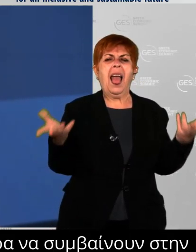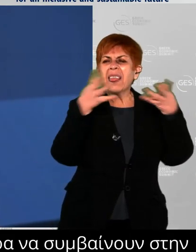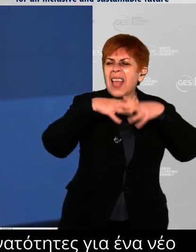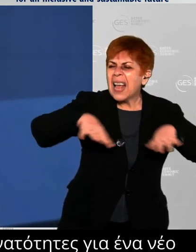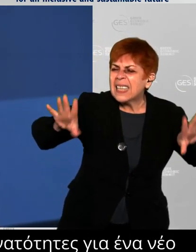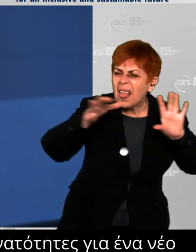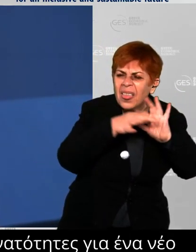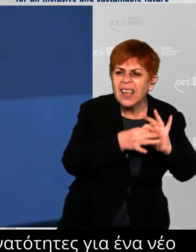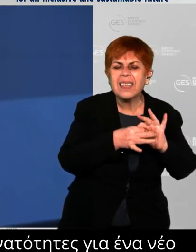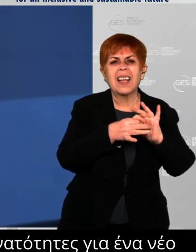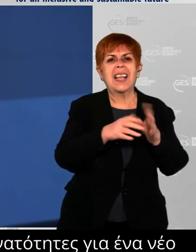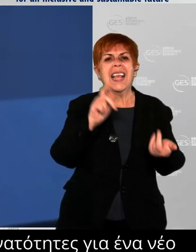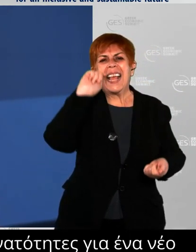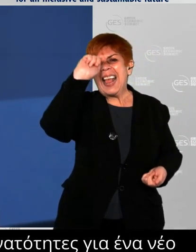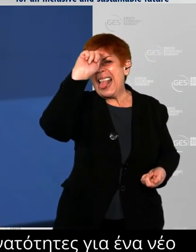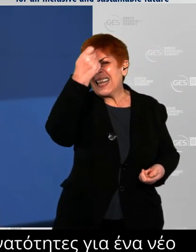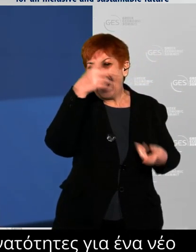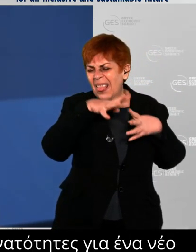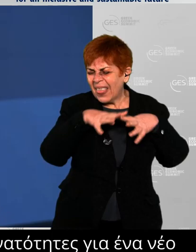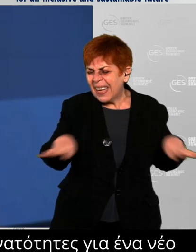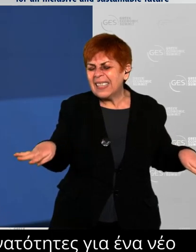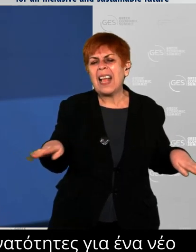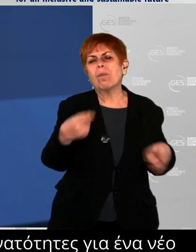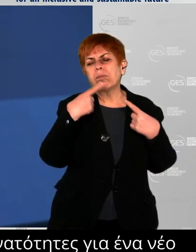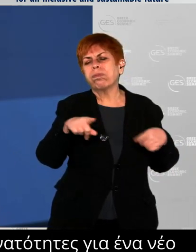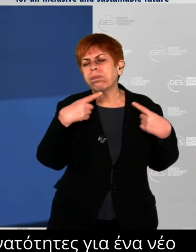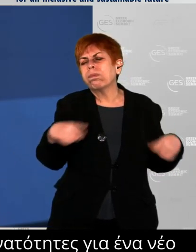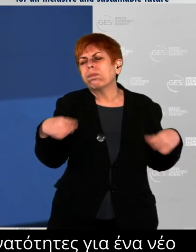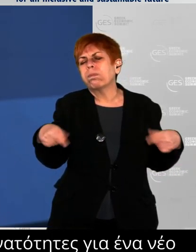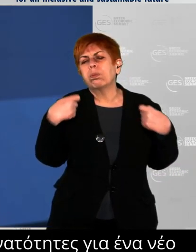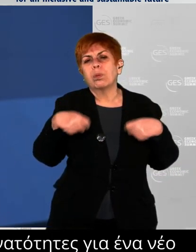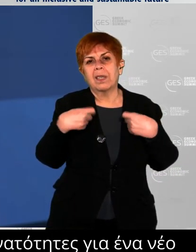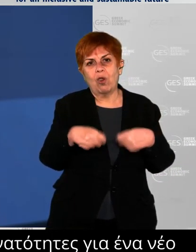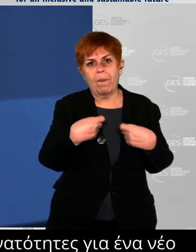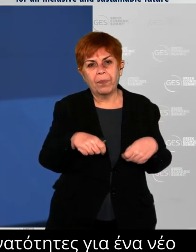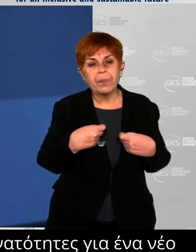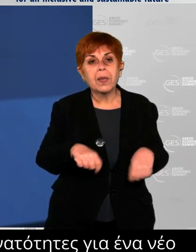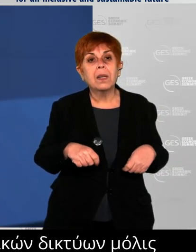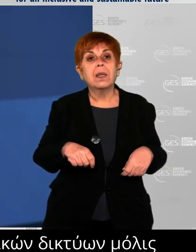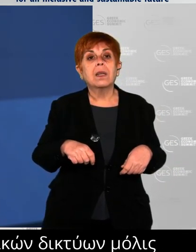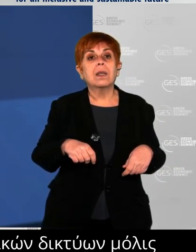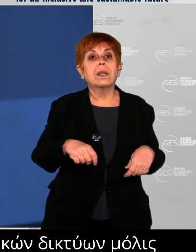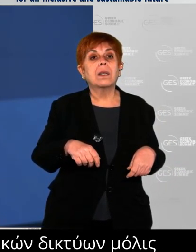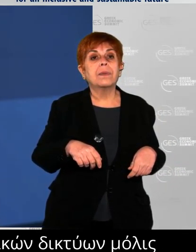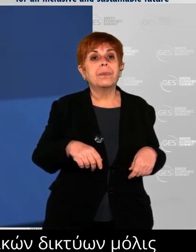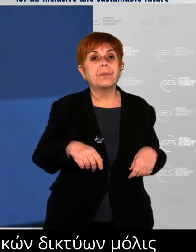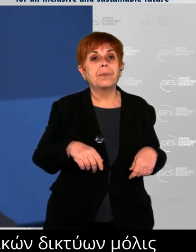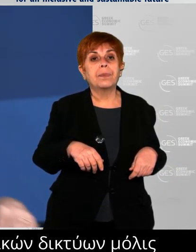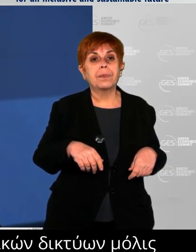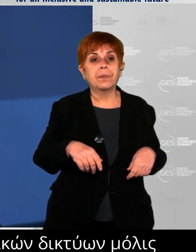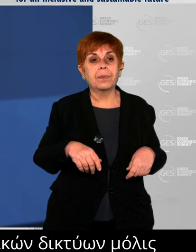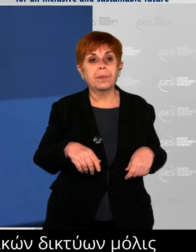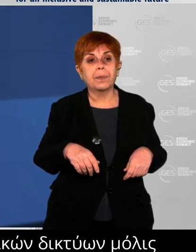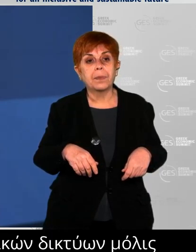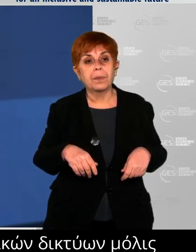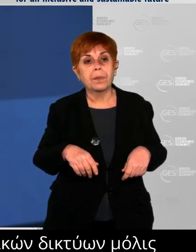We've really just started to scratch the surface on all of this. So I'm confident you'll continue to see investment and growth there. As I said in my